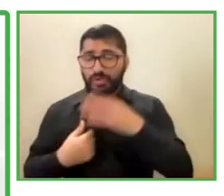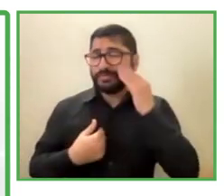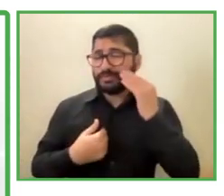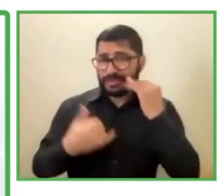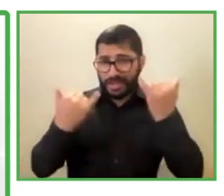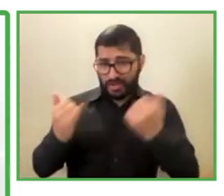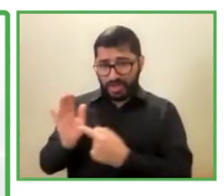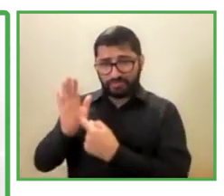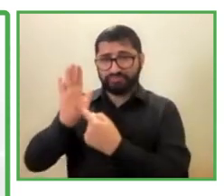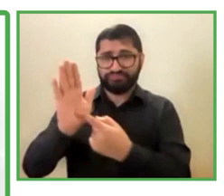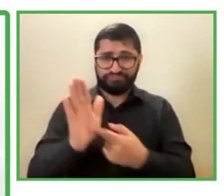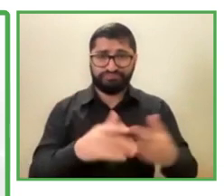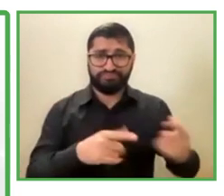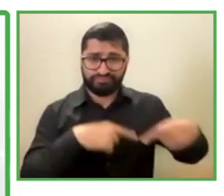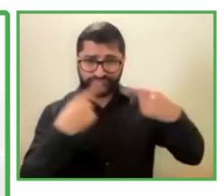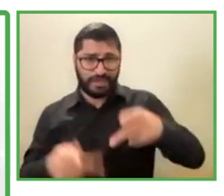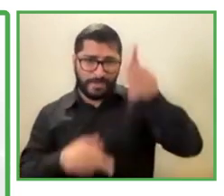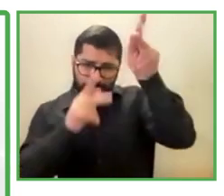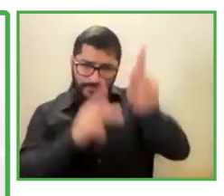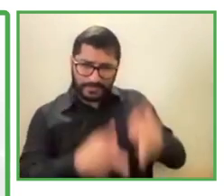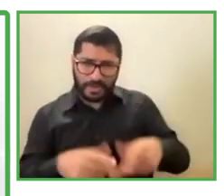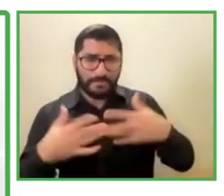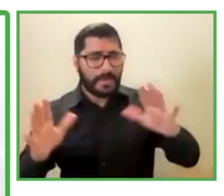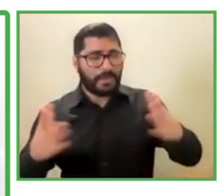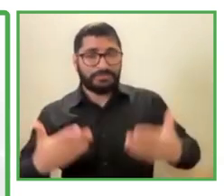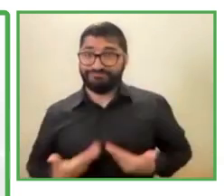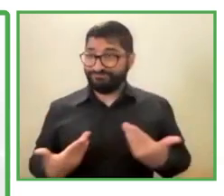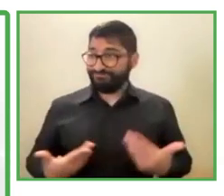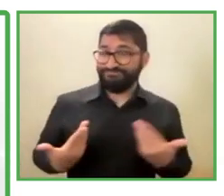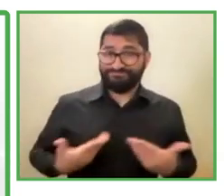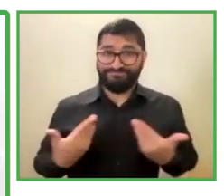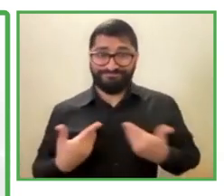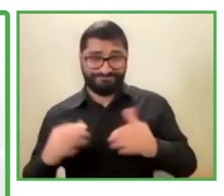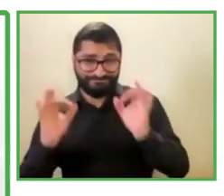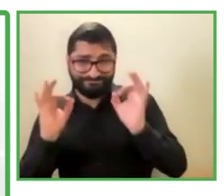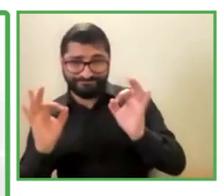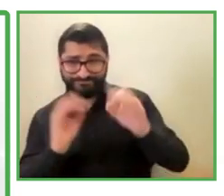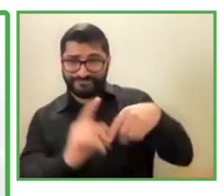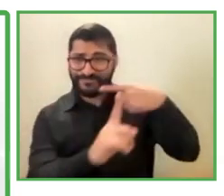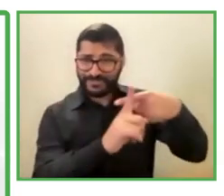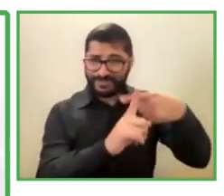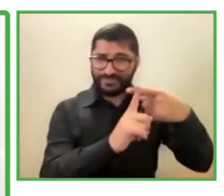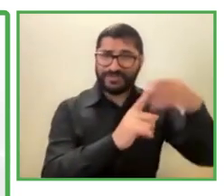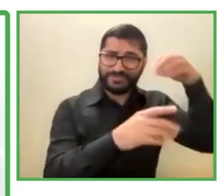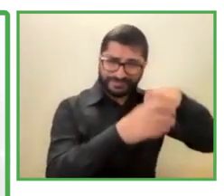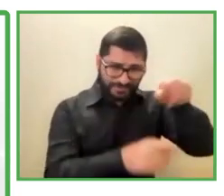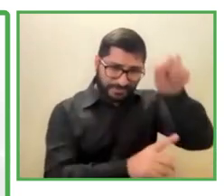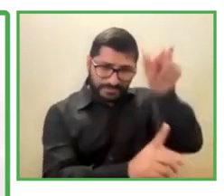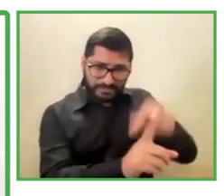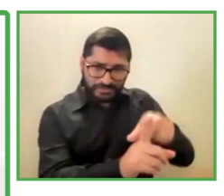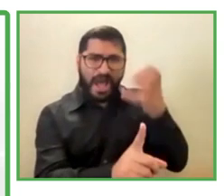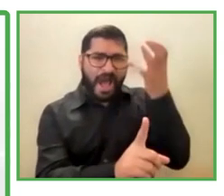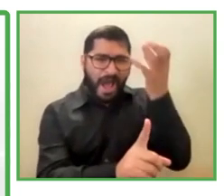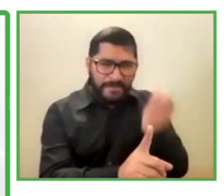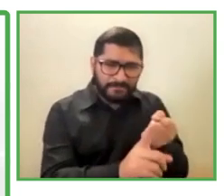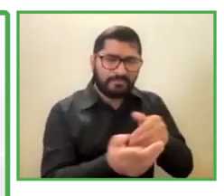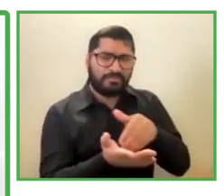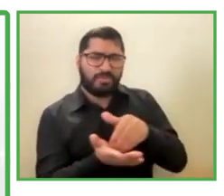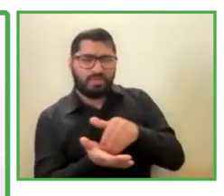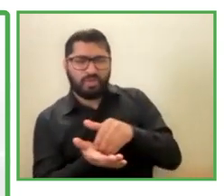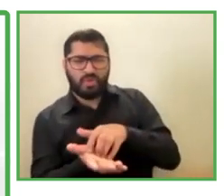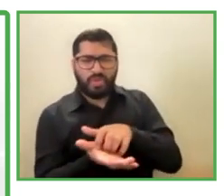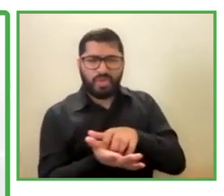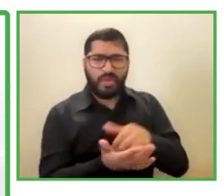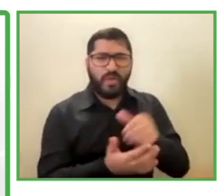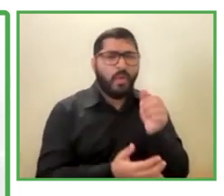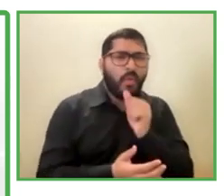somebody with, who's had this lacking sometimes, or that